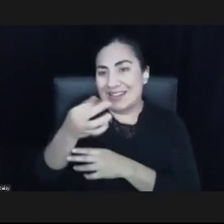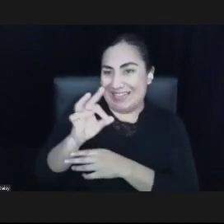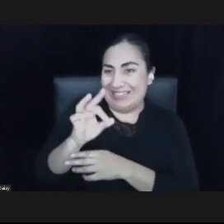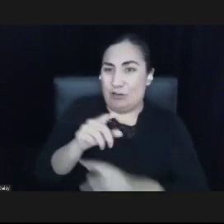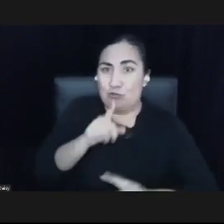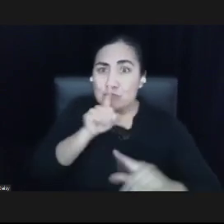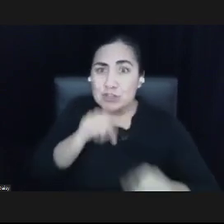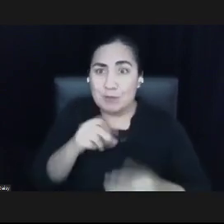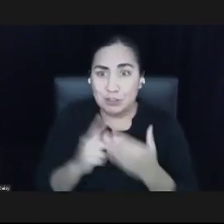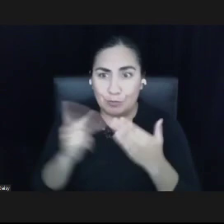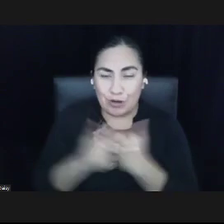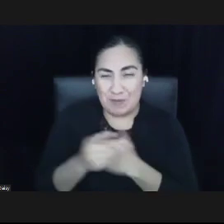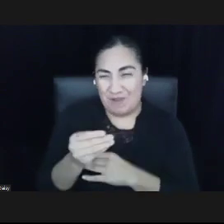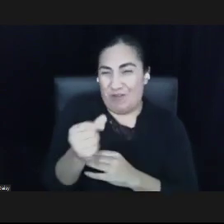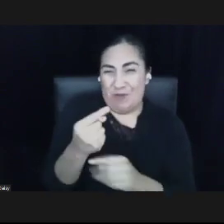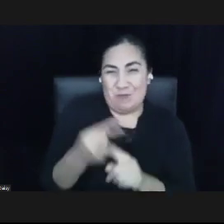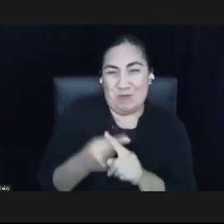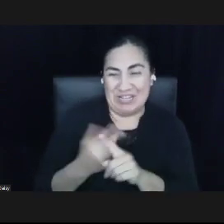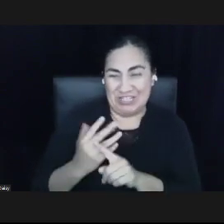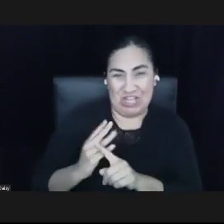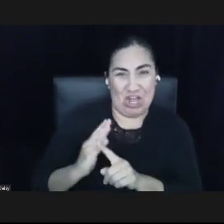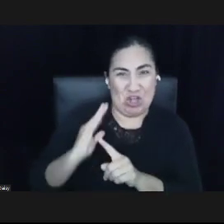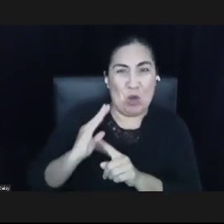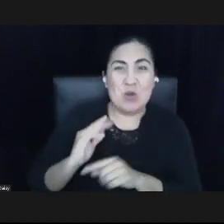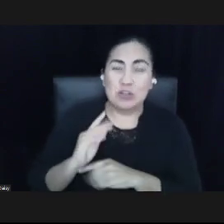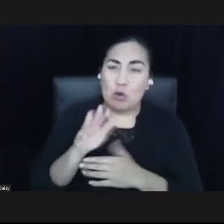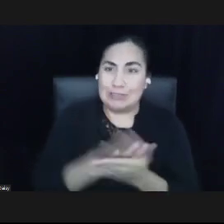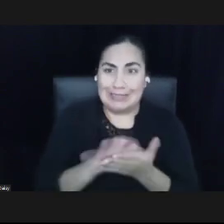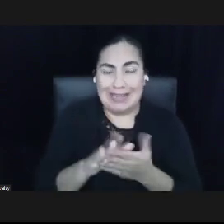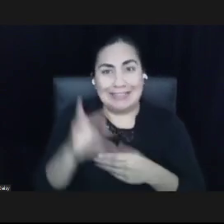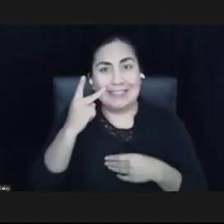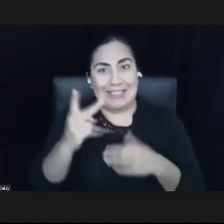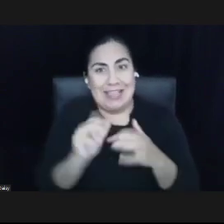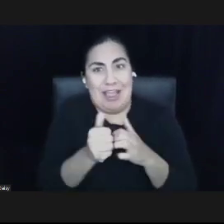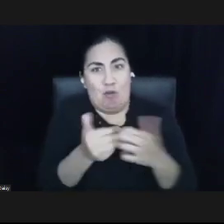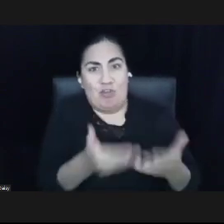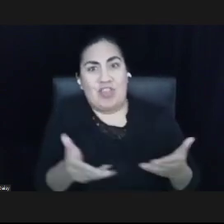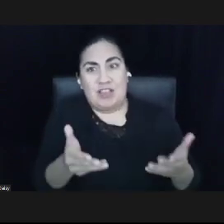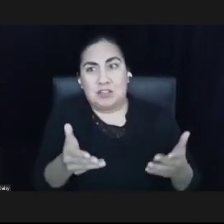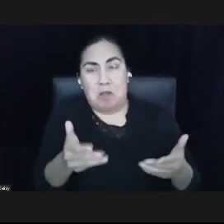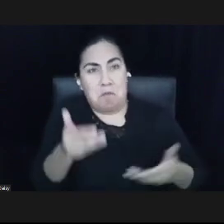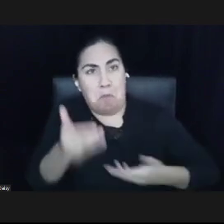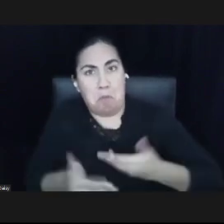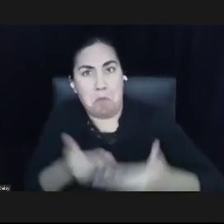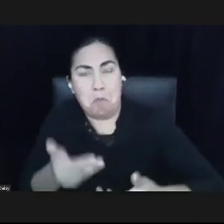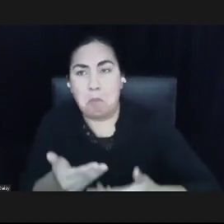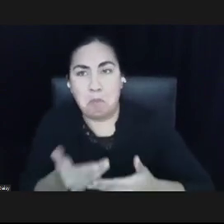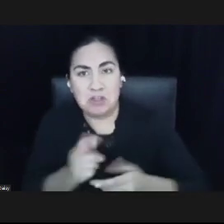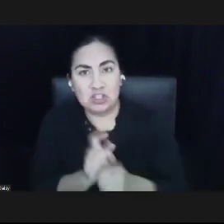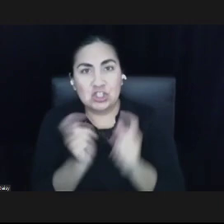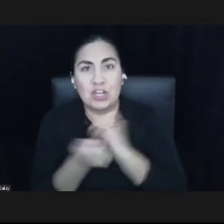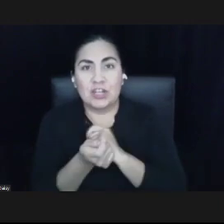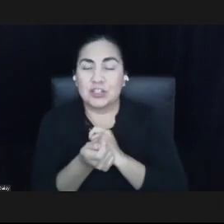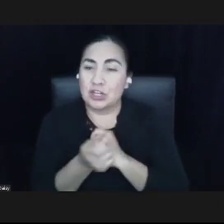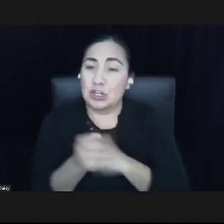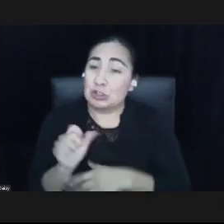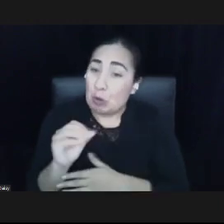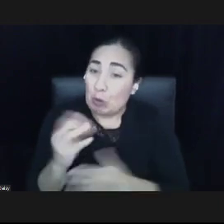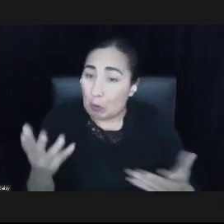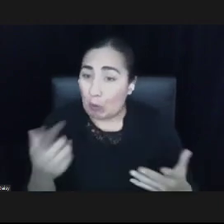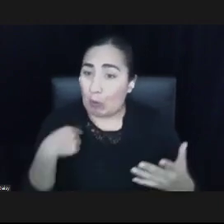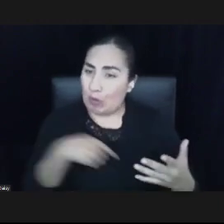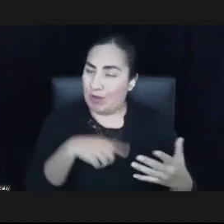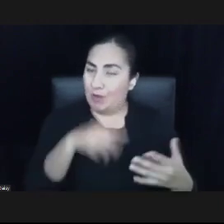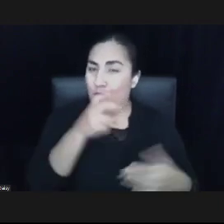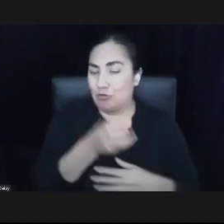few months ago. So it's nice to see how things have changed and progressed. And so on that note, we'll transition over to Q